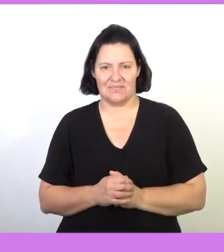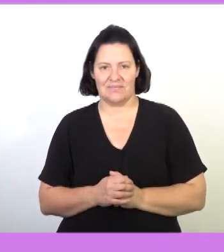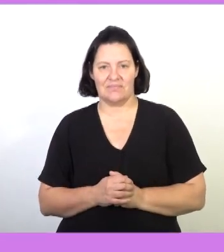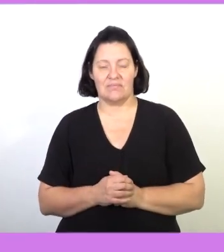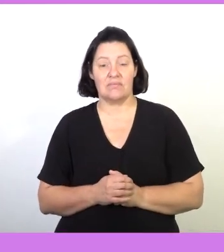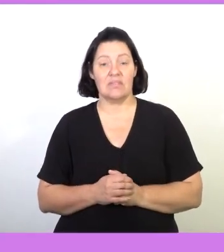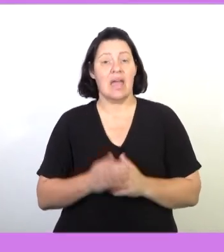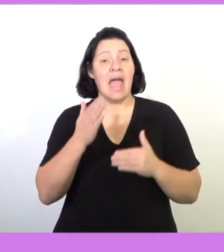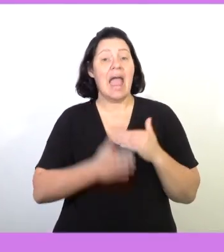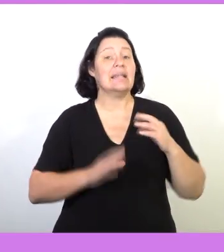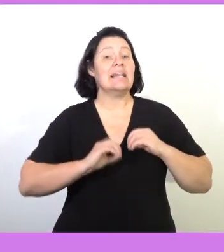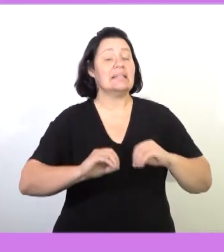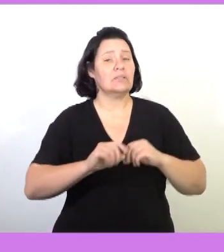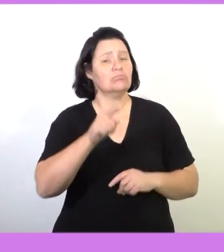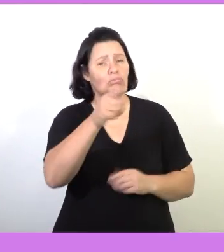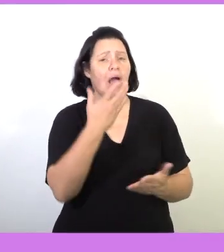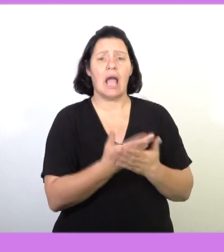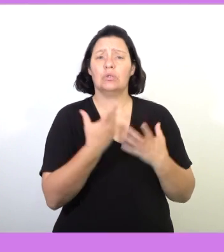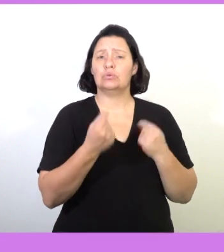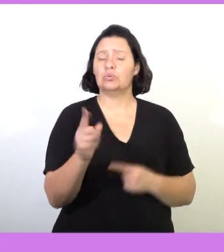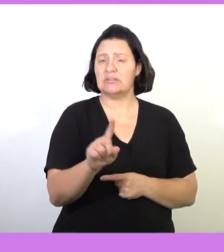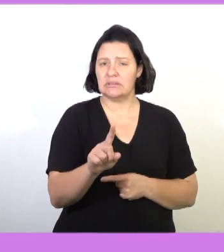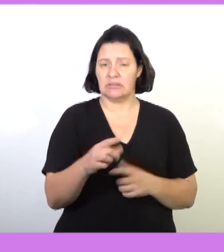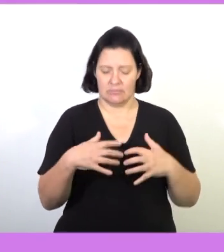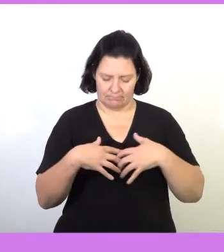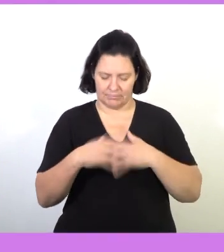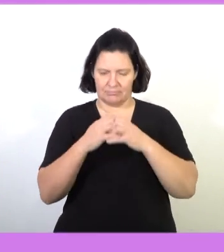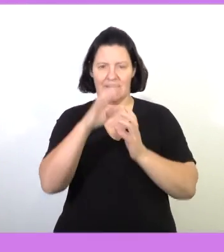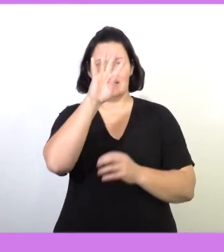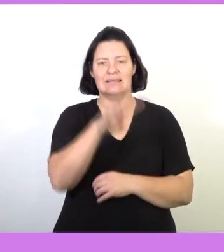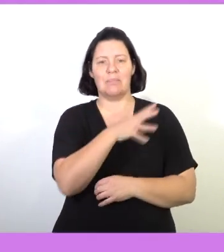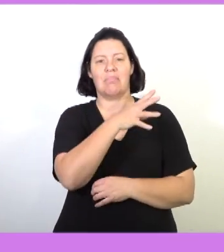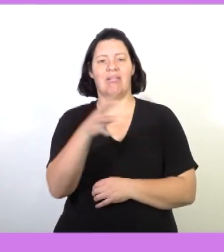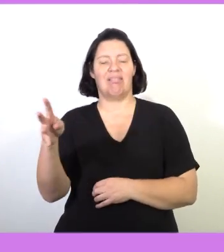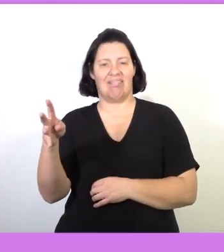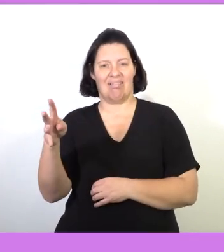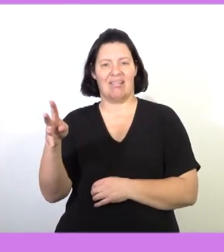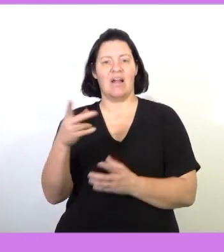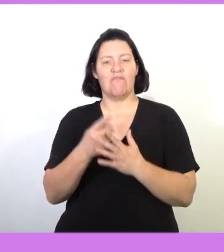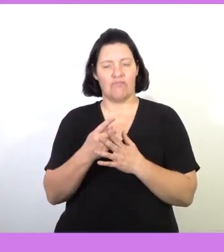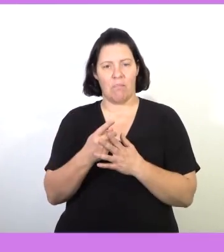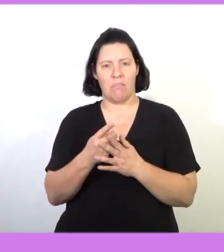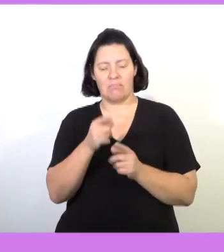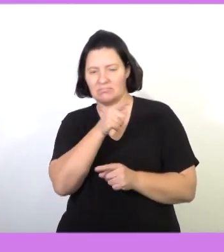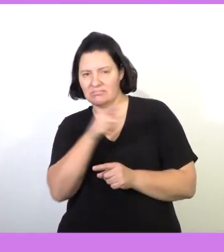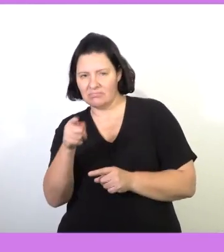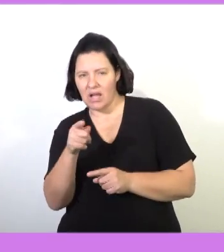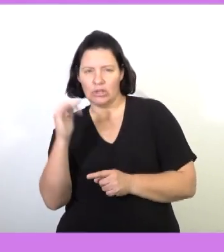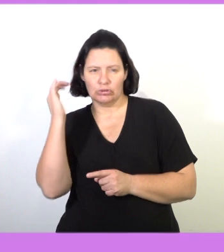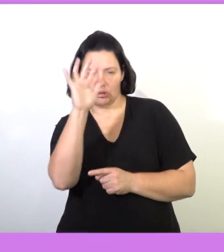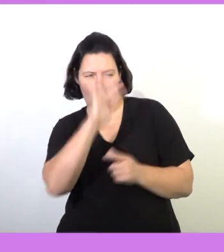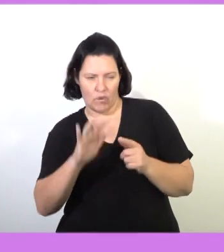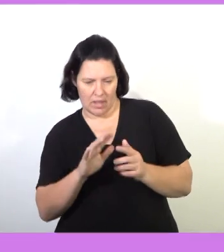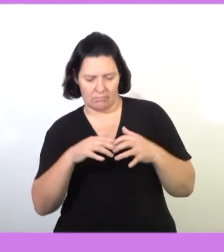At the end of this lesson you should be able to construct a table from an equation, a formula or a given